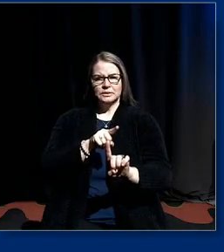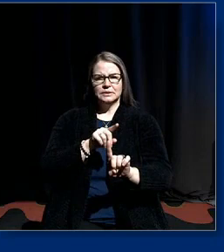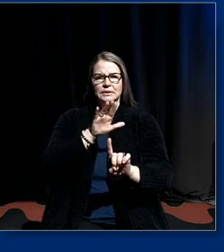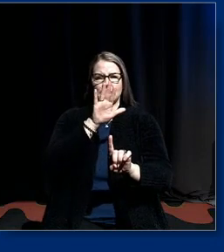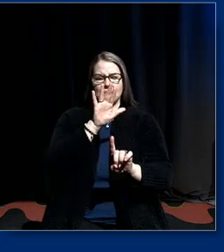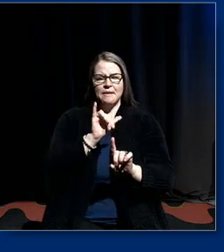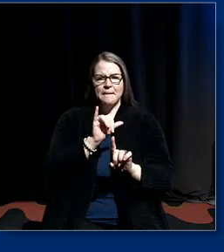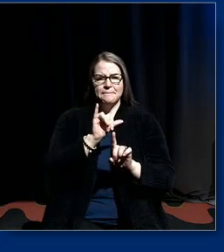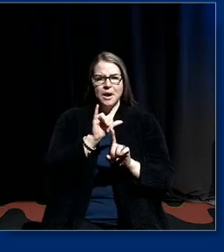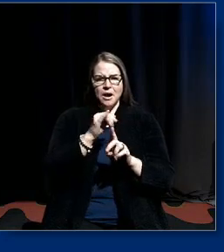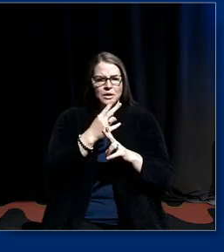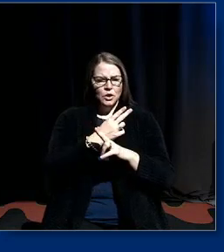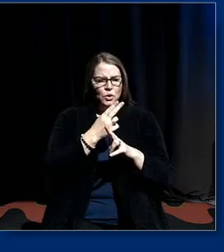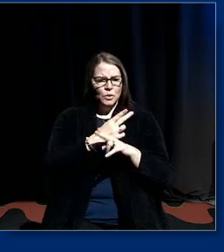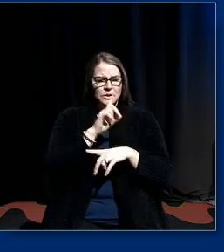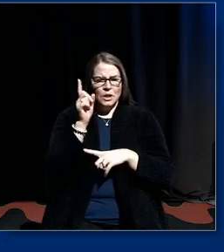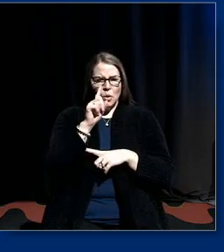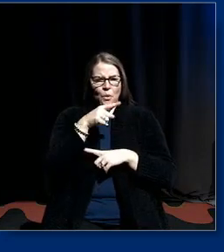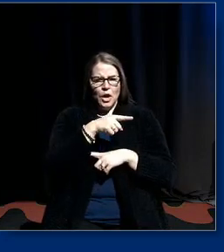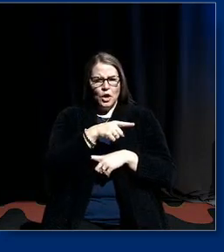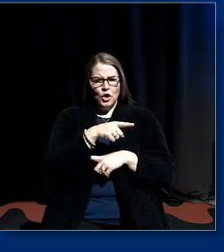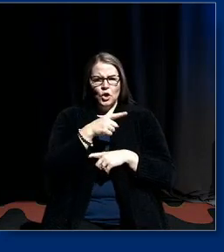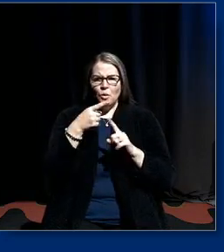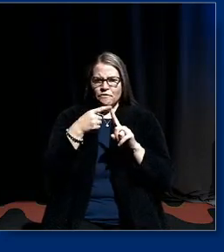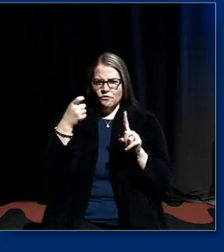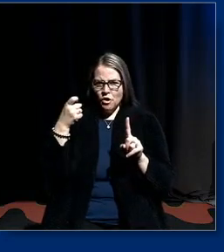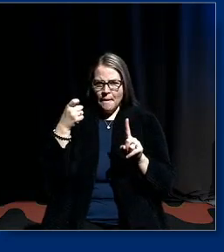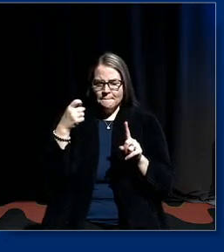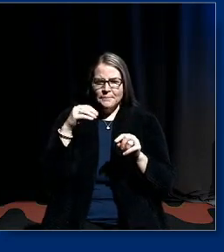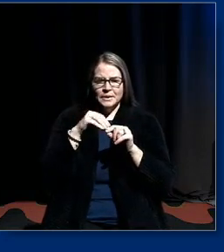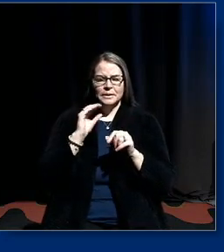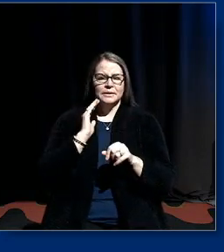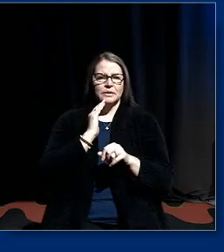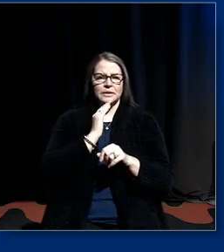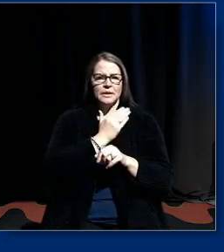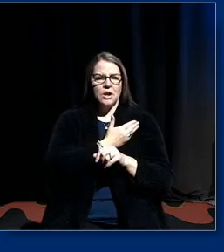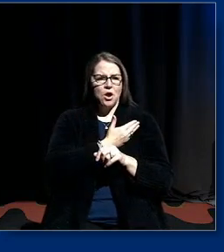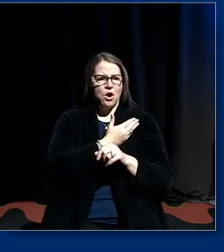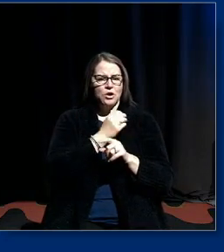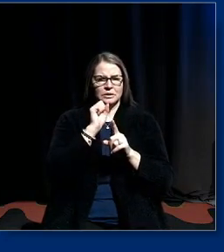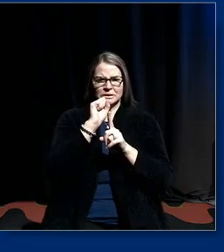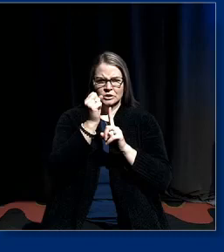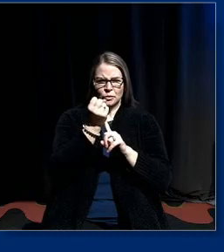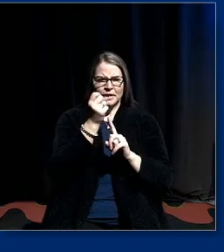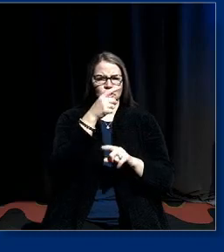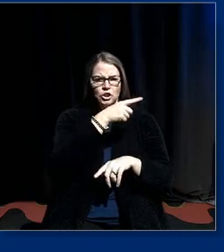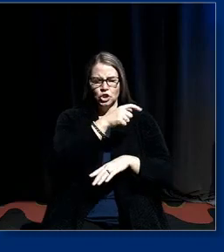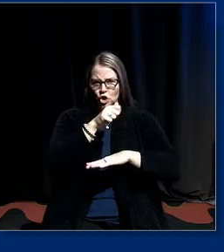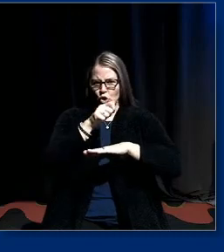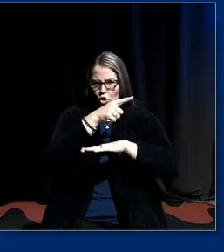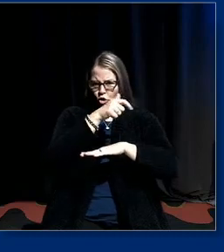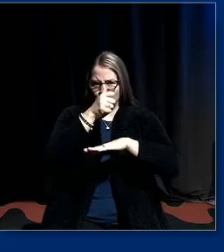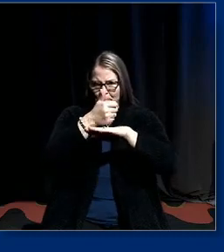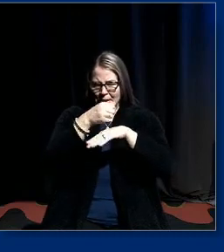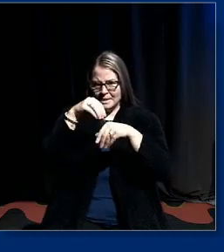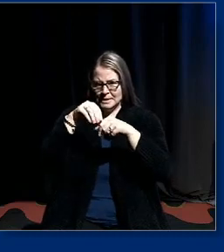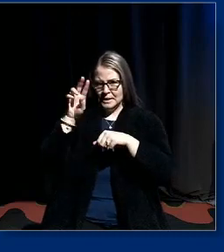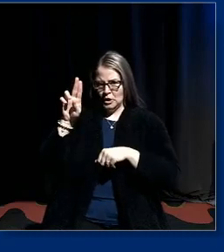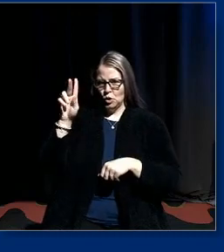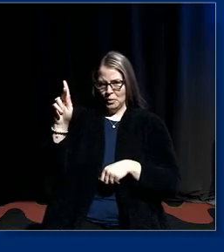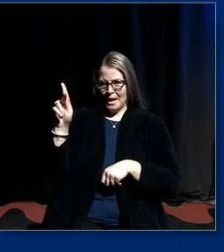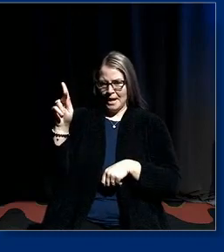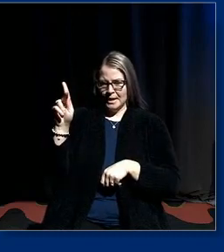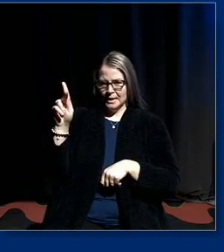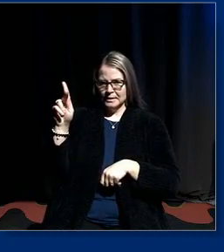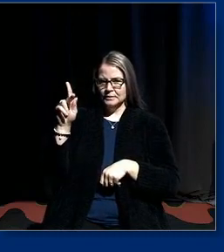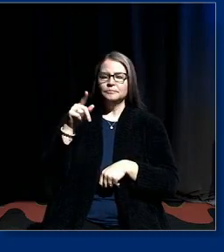contextualizing where you are from and are situated you are based you're based in the uk you